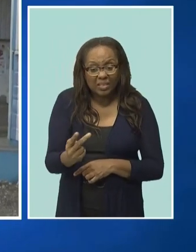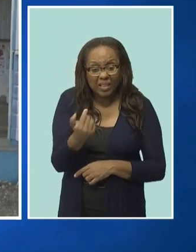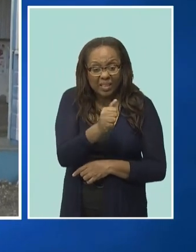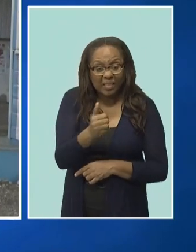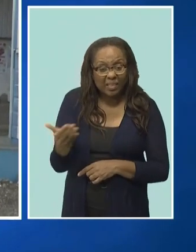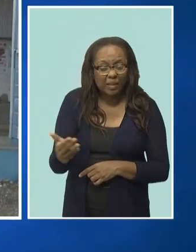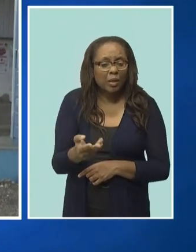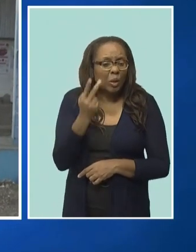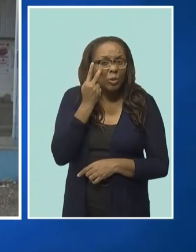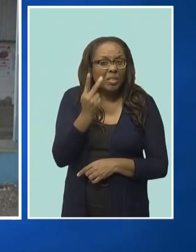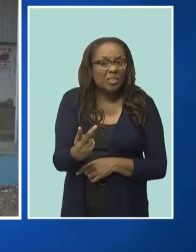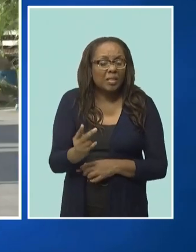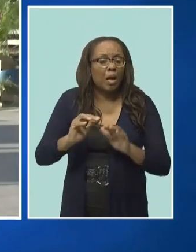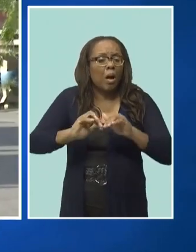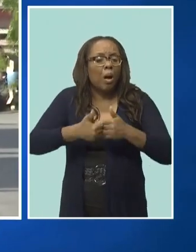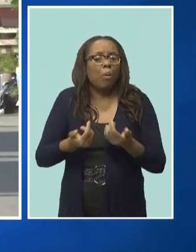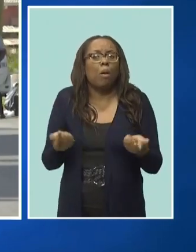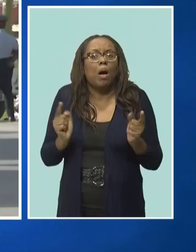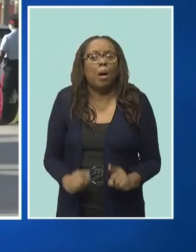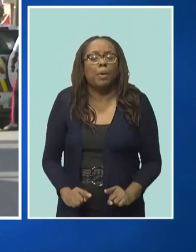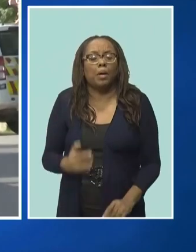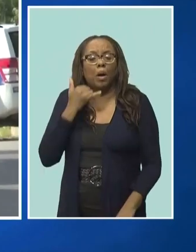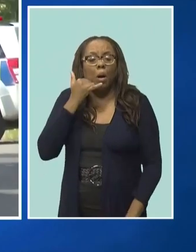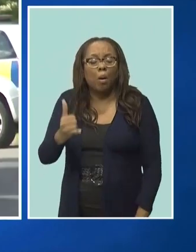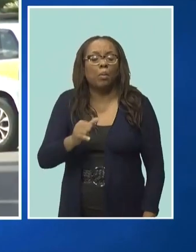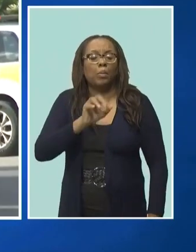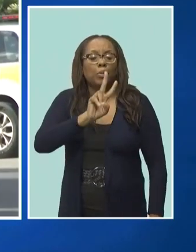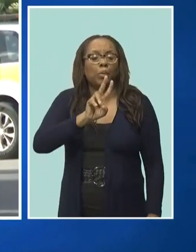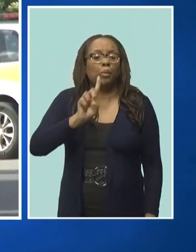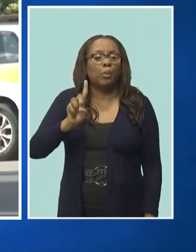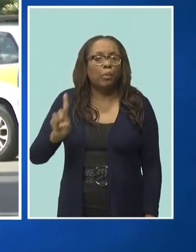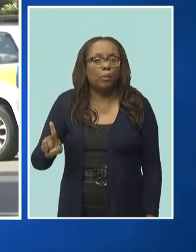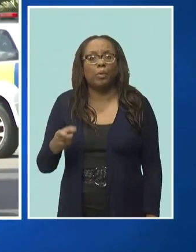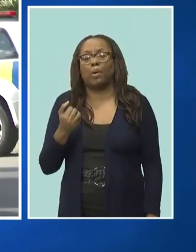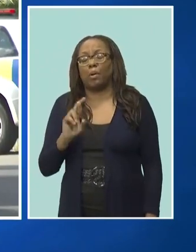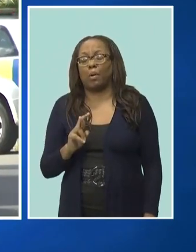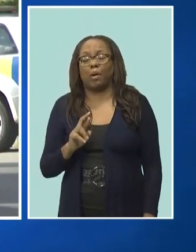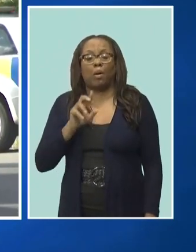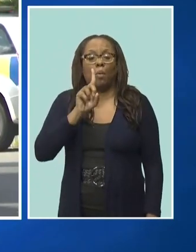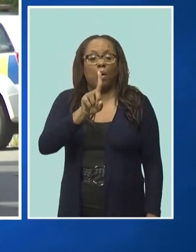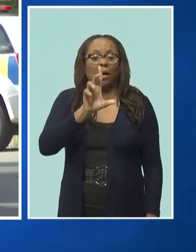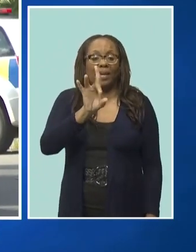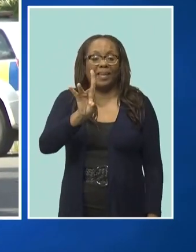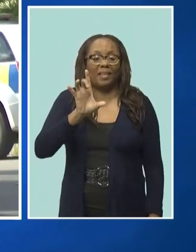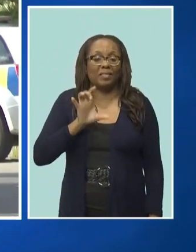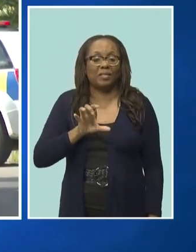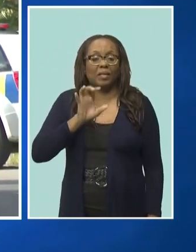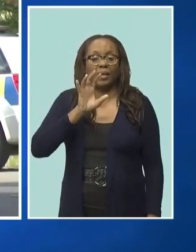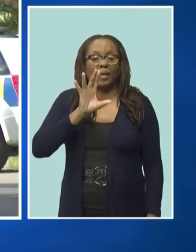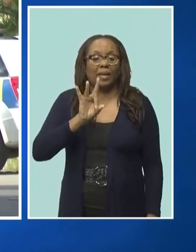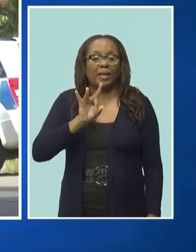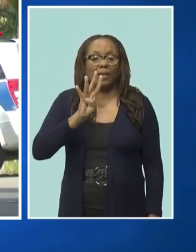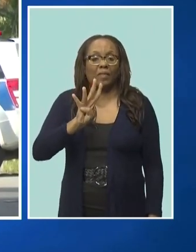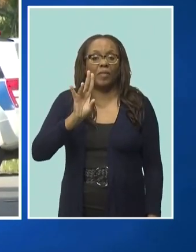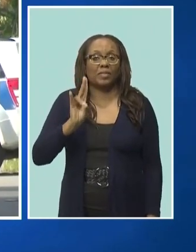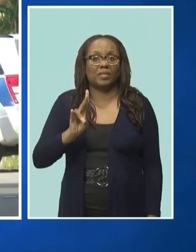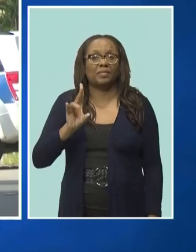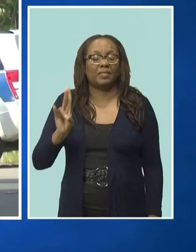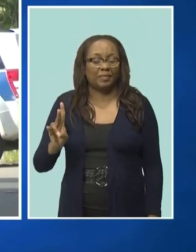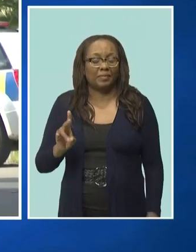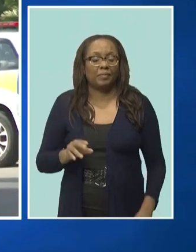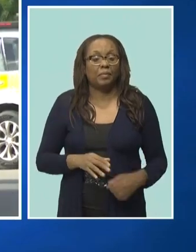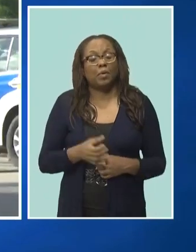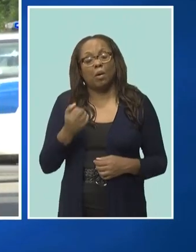incident to contact the police at emergency number 211, Crime Stoppers at 1-800-8477, or you can